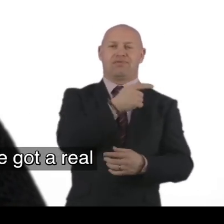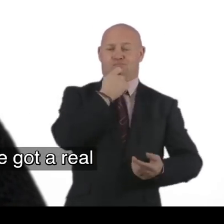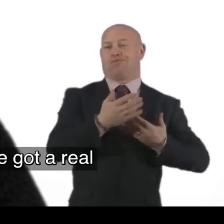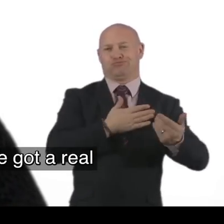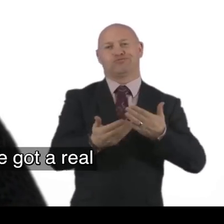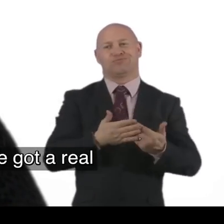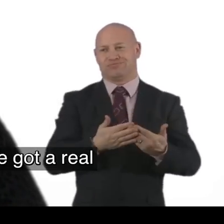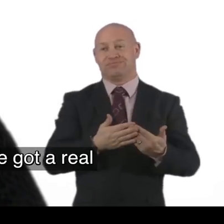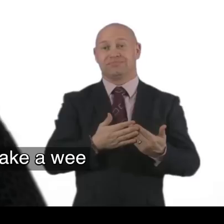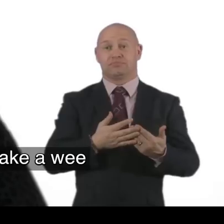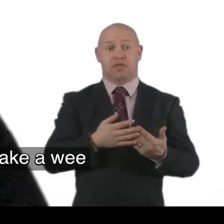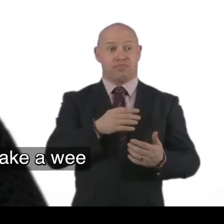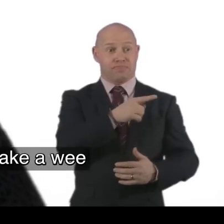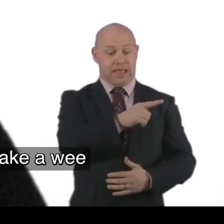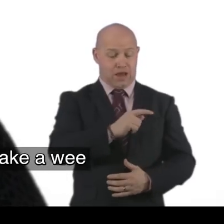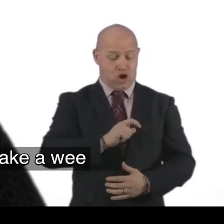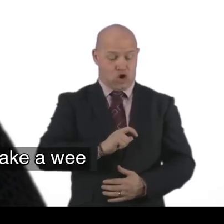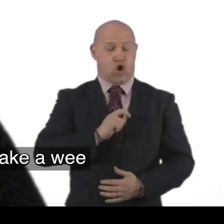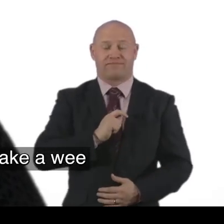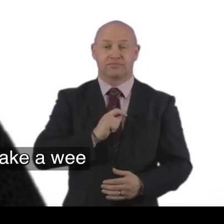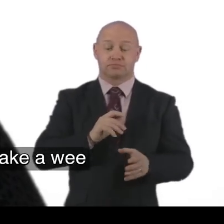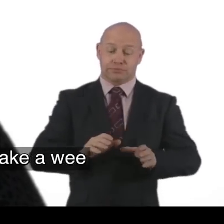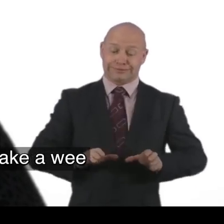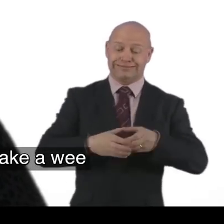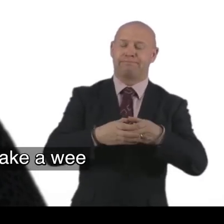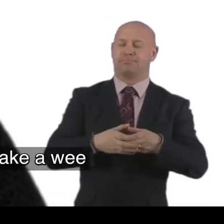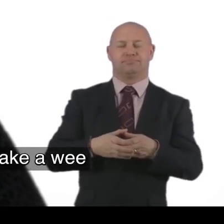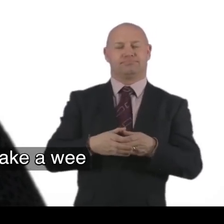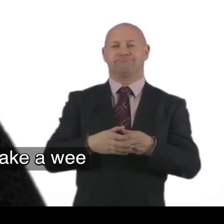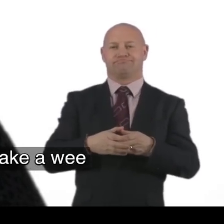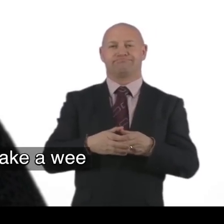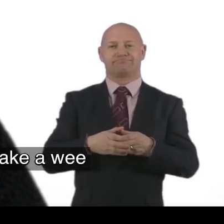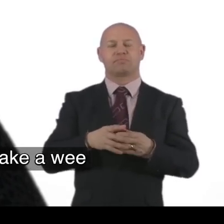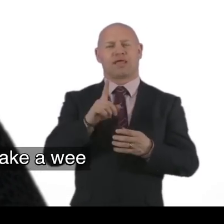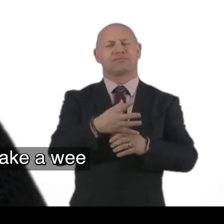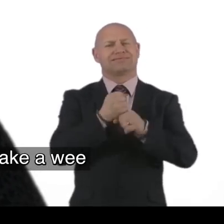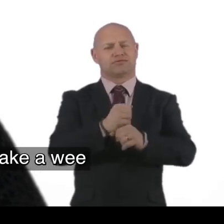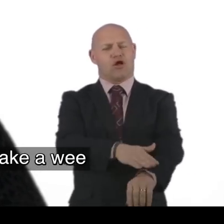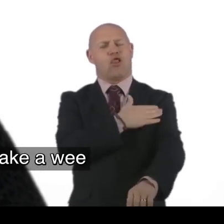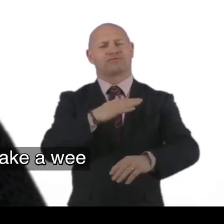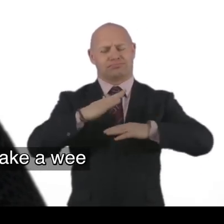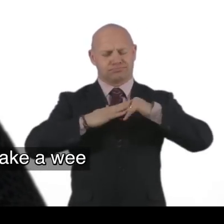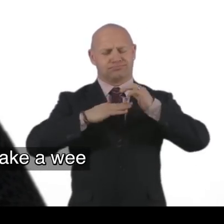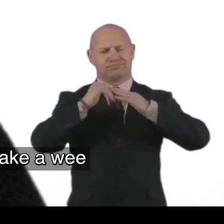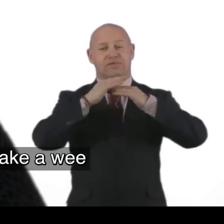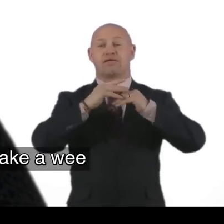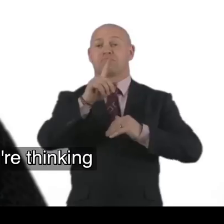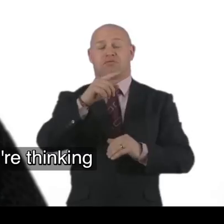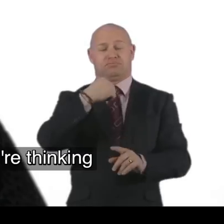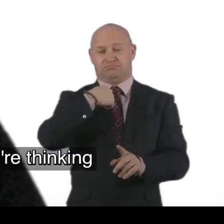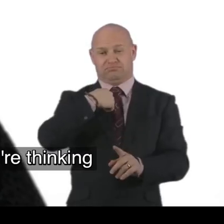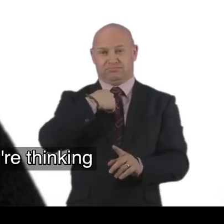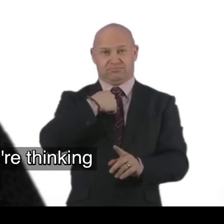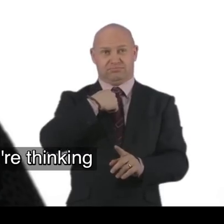I know that. They'll fix it. And. To have that confidence. In a team. But that. That. Does take a while. build up.